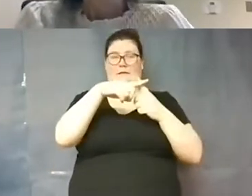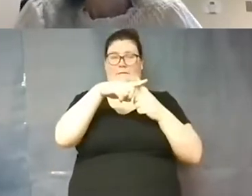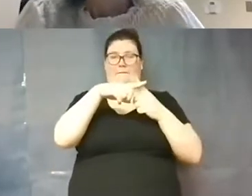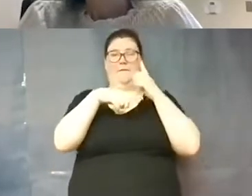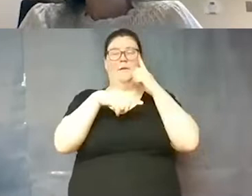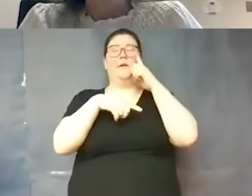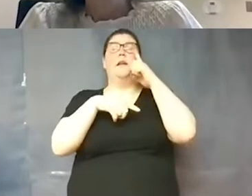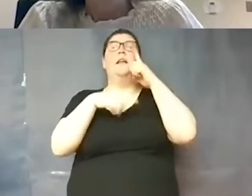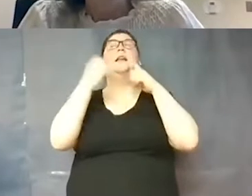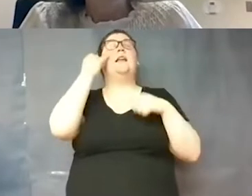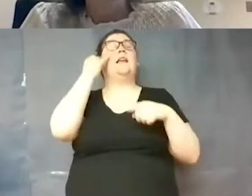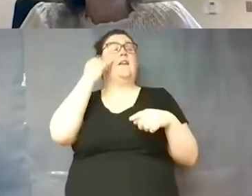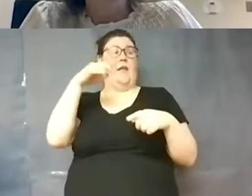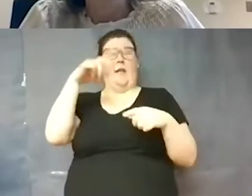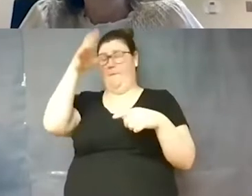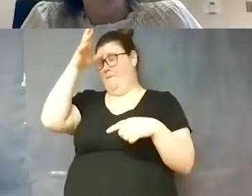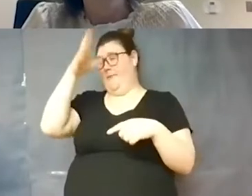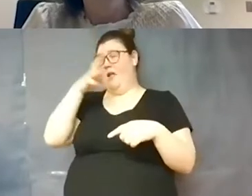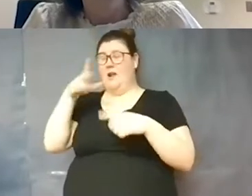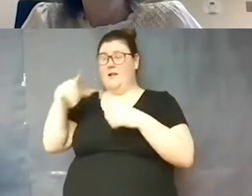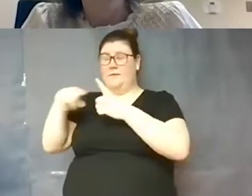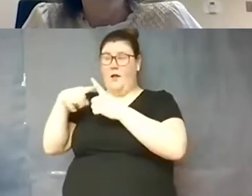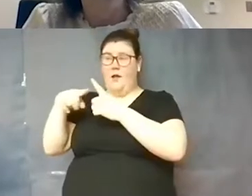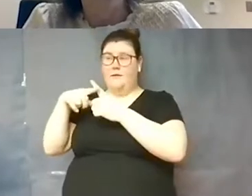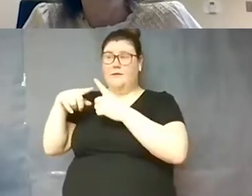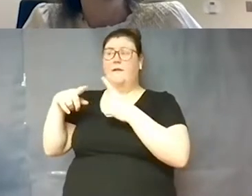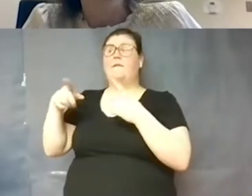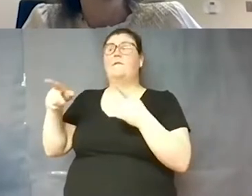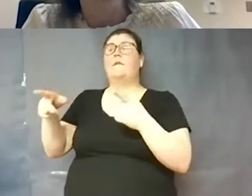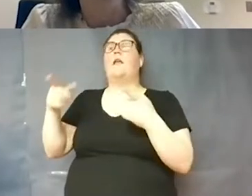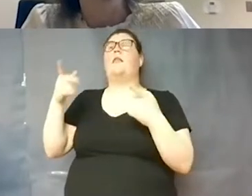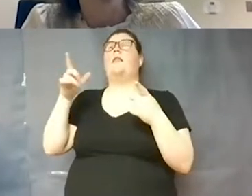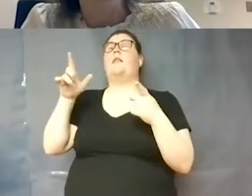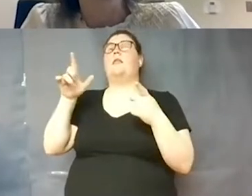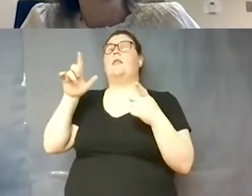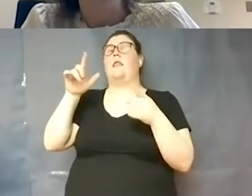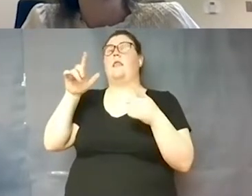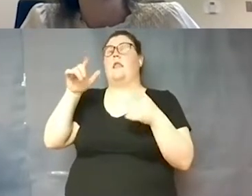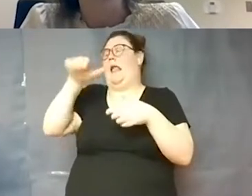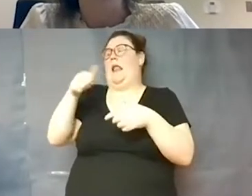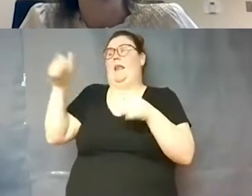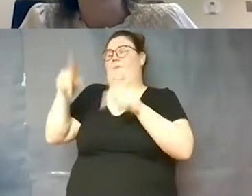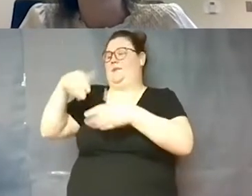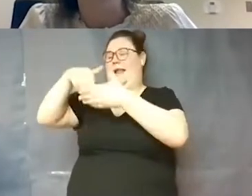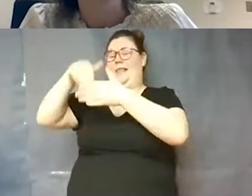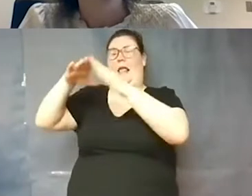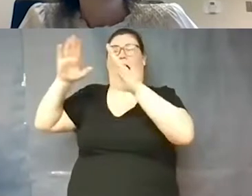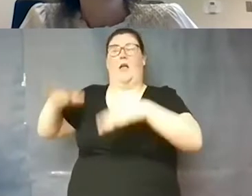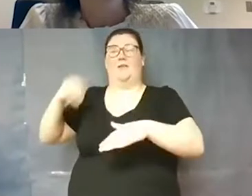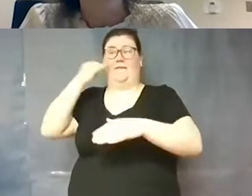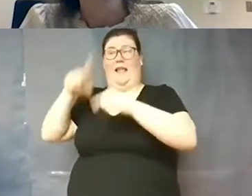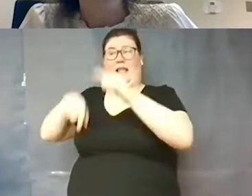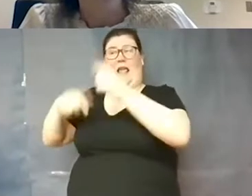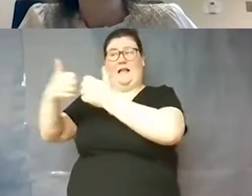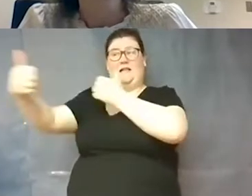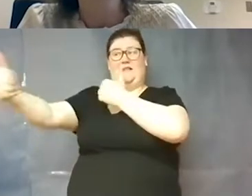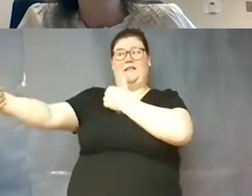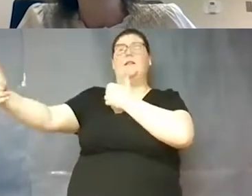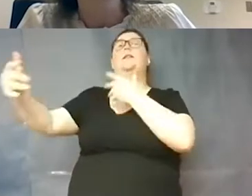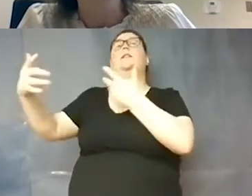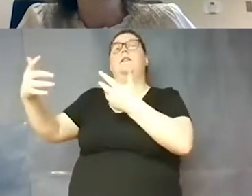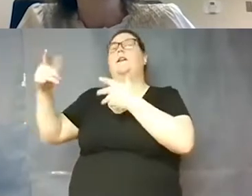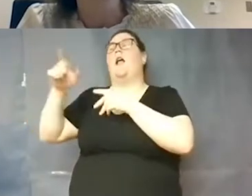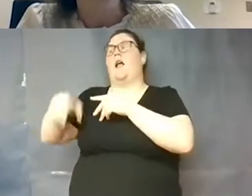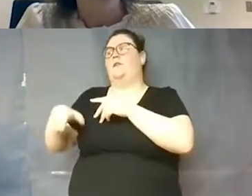um then that then anyone that lives in the household would be a close contact if they're not able to keep distance in the household so if it's an older